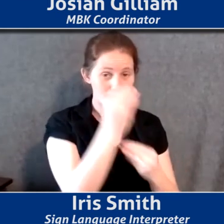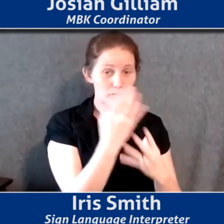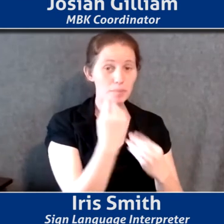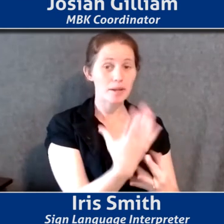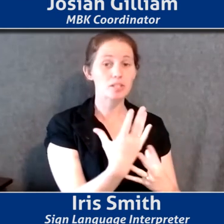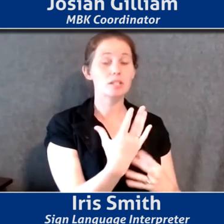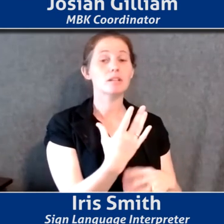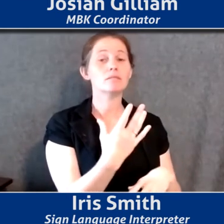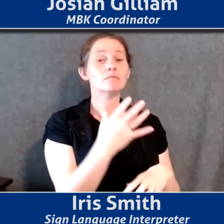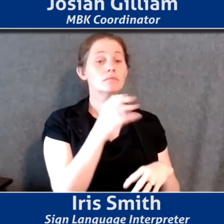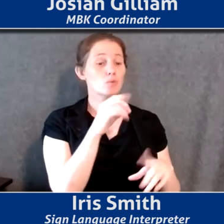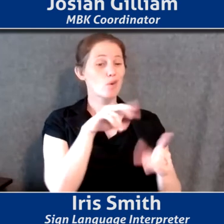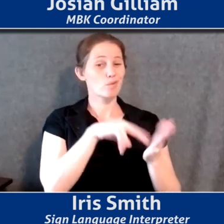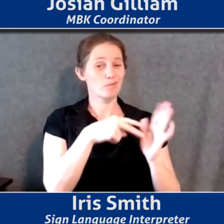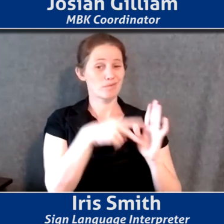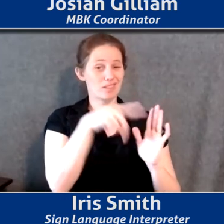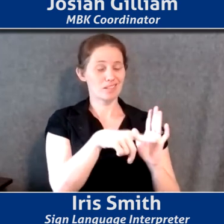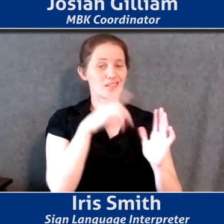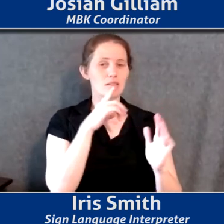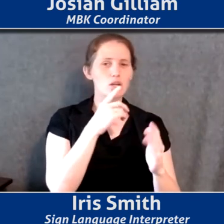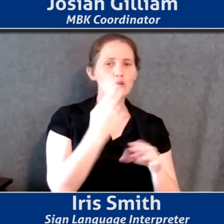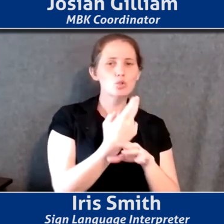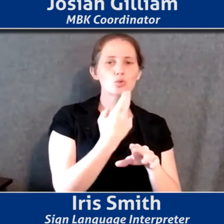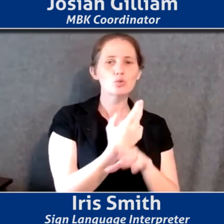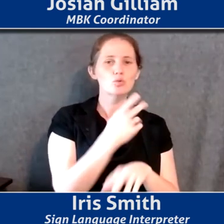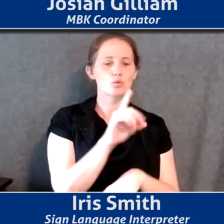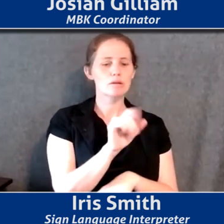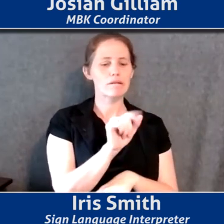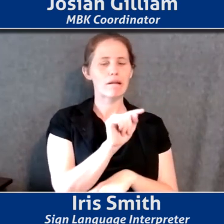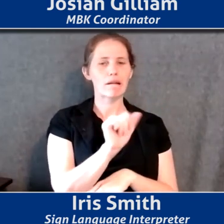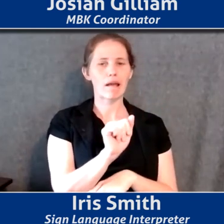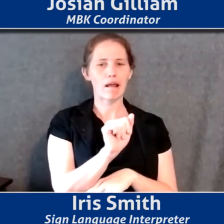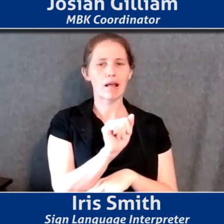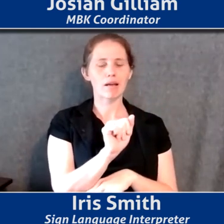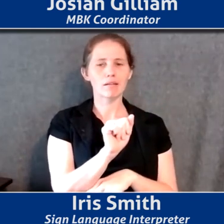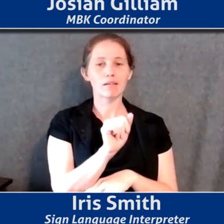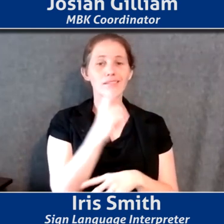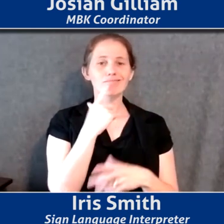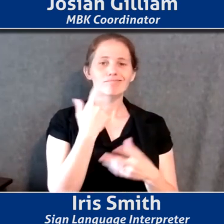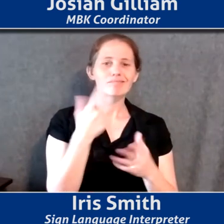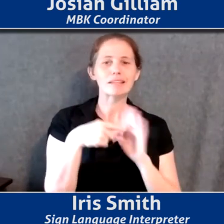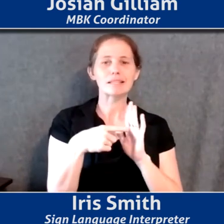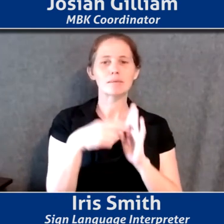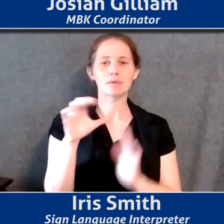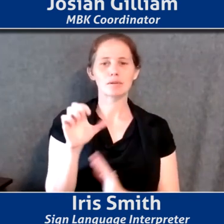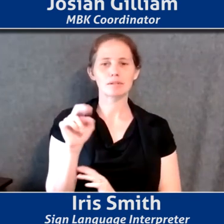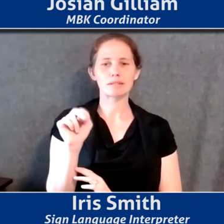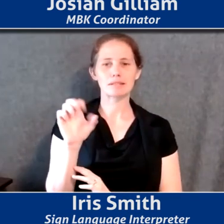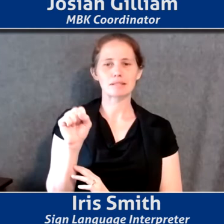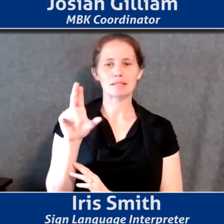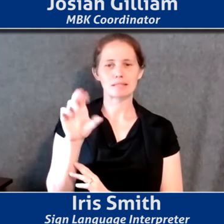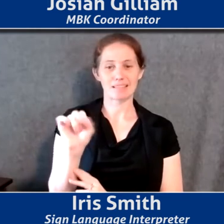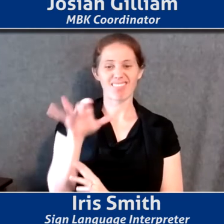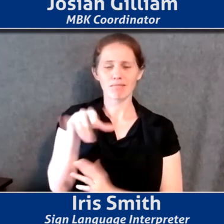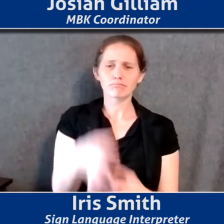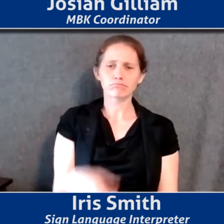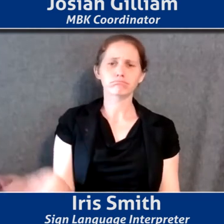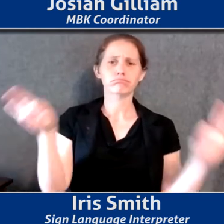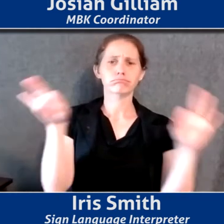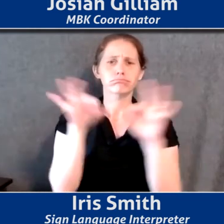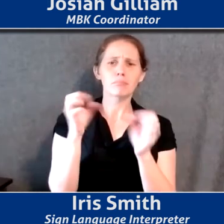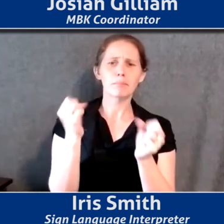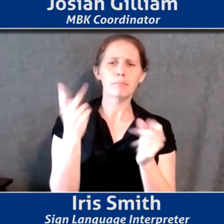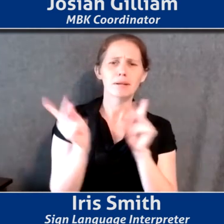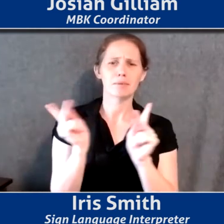Um, so the databases that are used, uh, for example, the census is very, very important. And that's something that many people in our